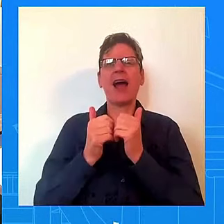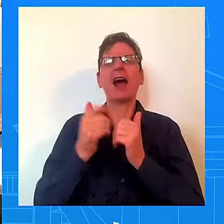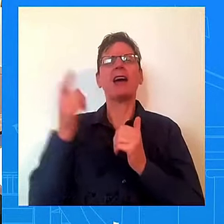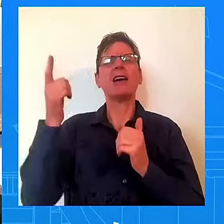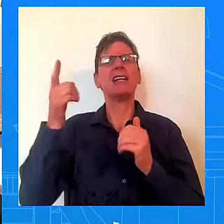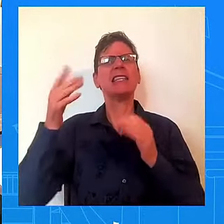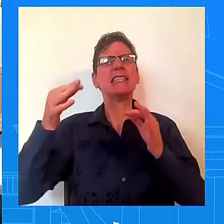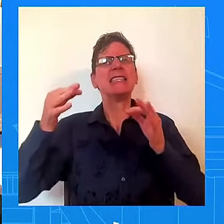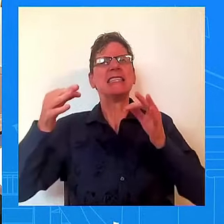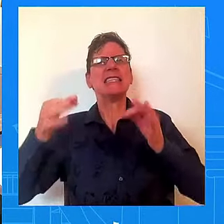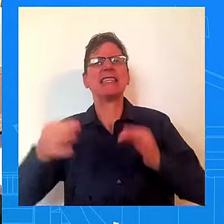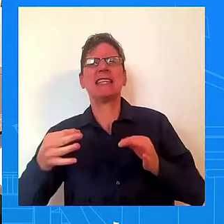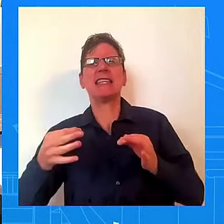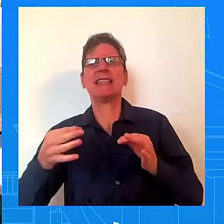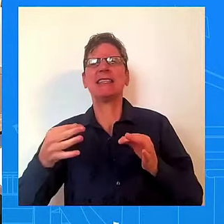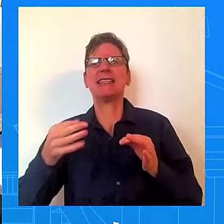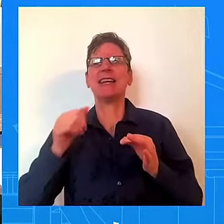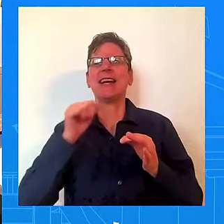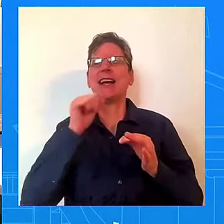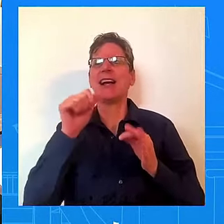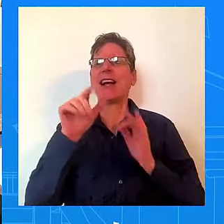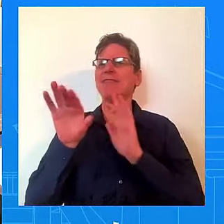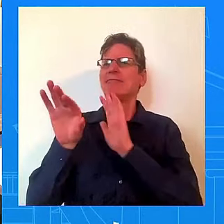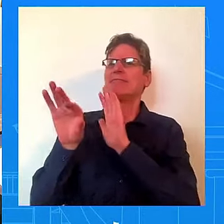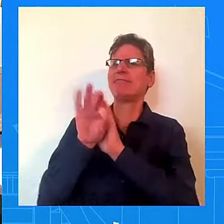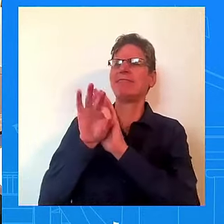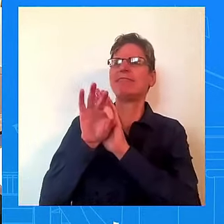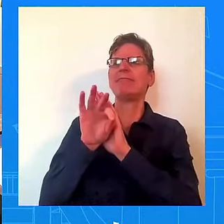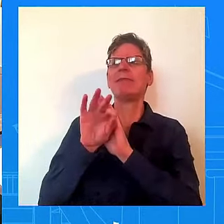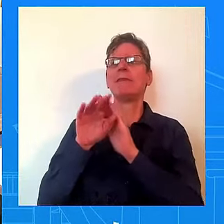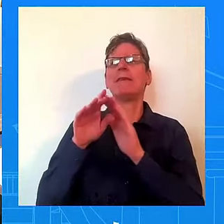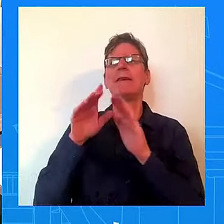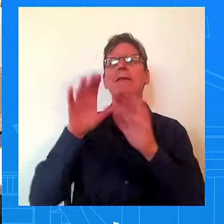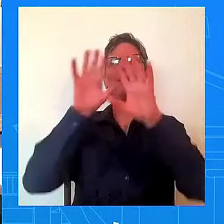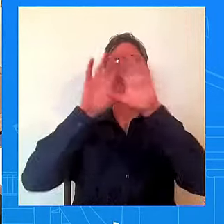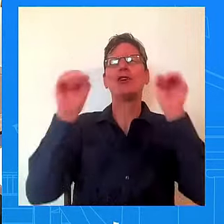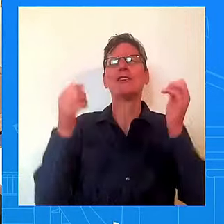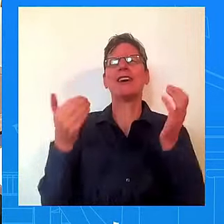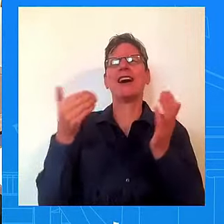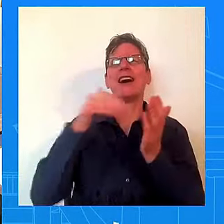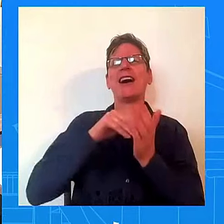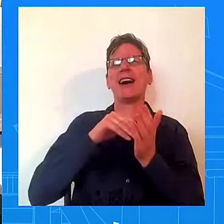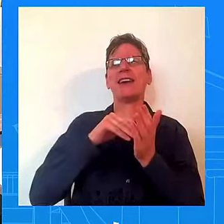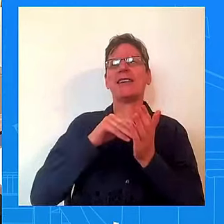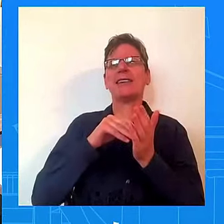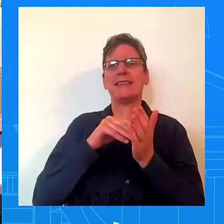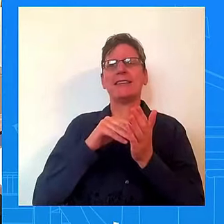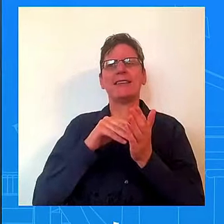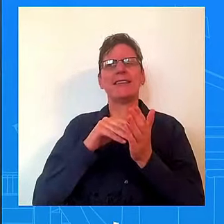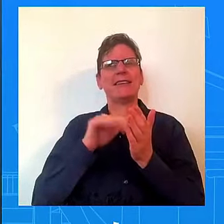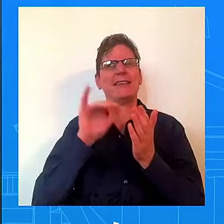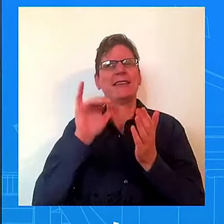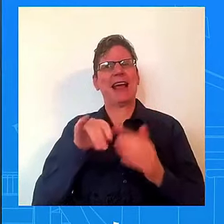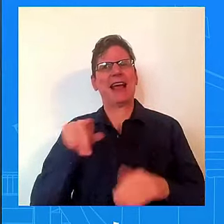projects that he is now viewing with added urgency than compared to a couple months ago? Well, I think the president views every project with